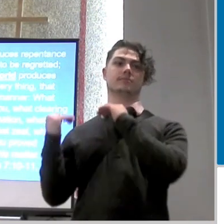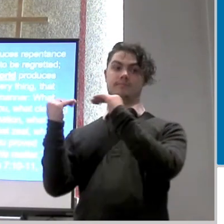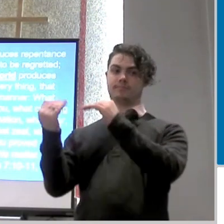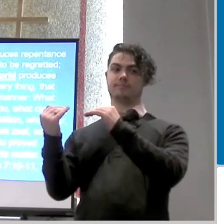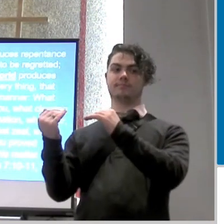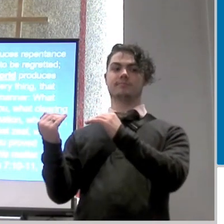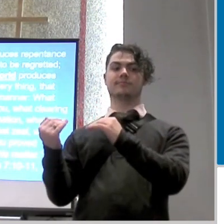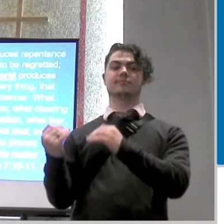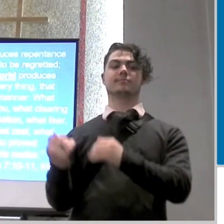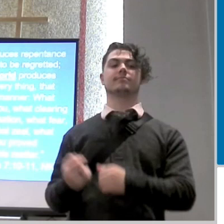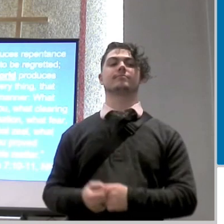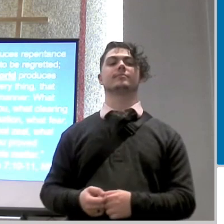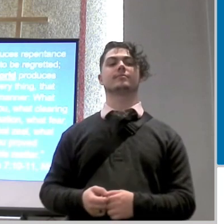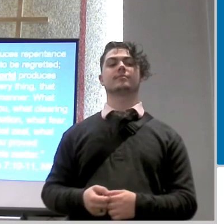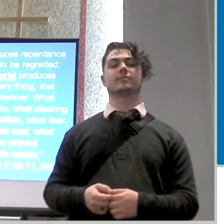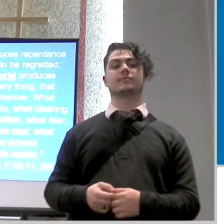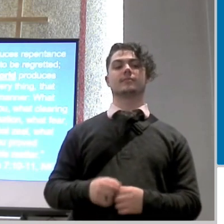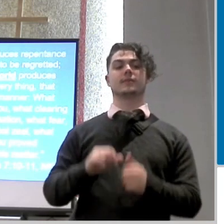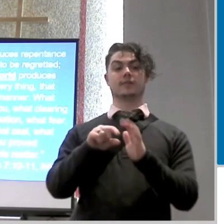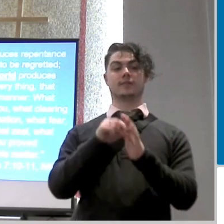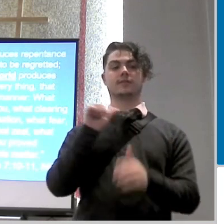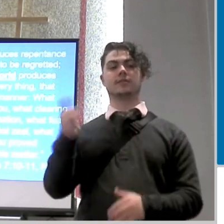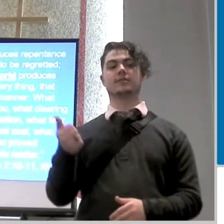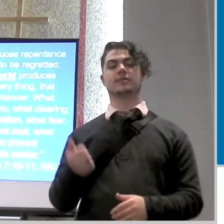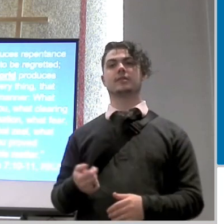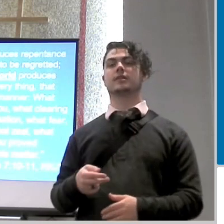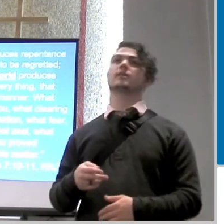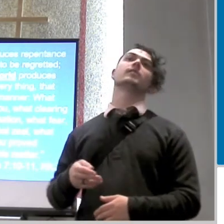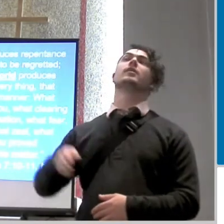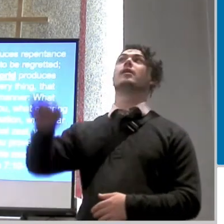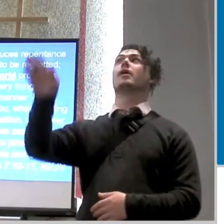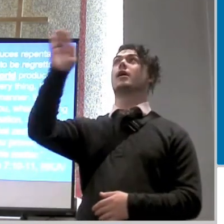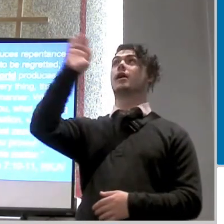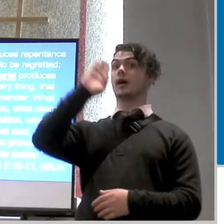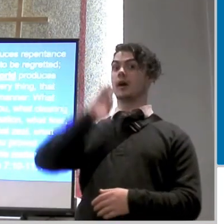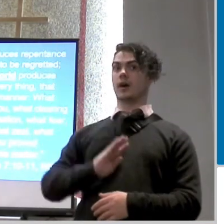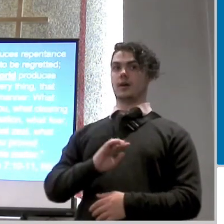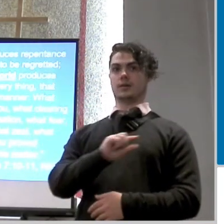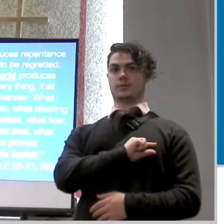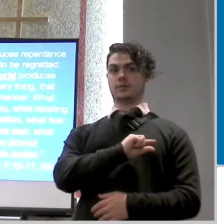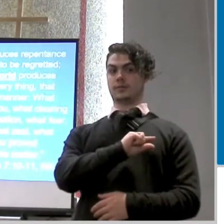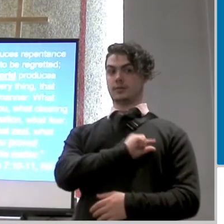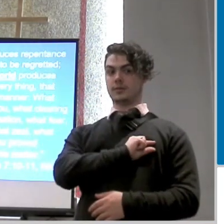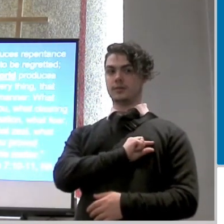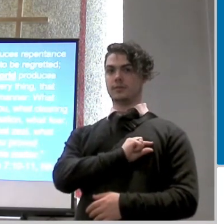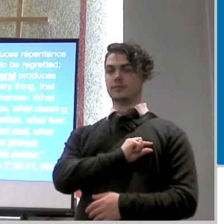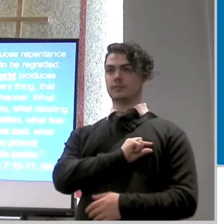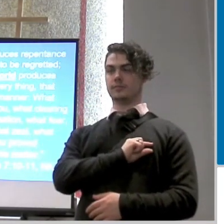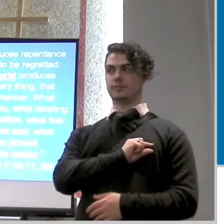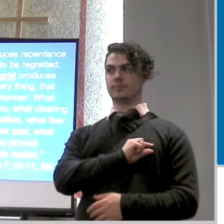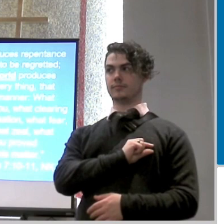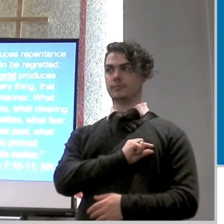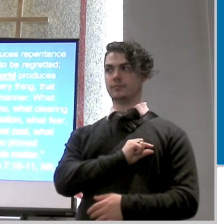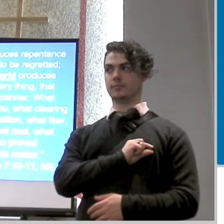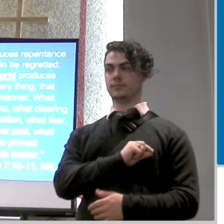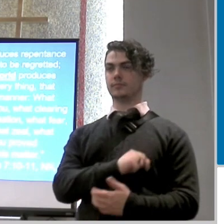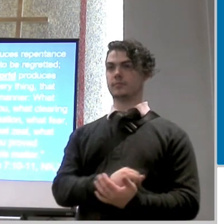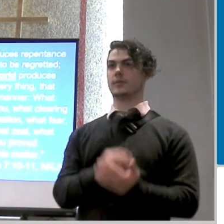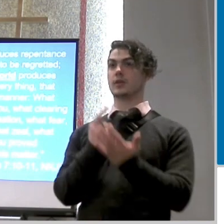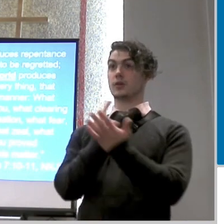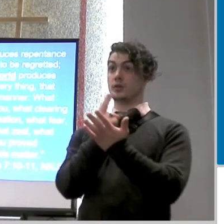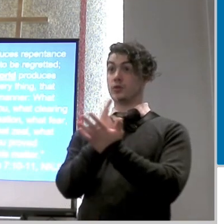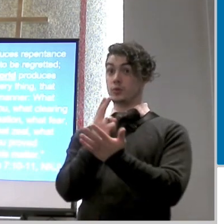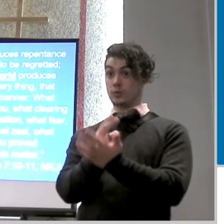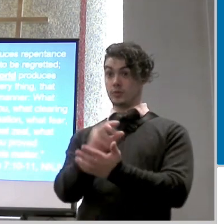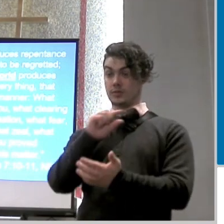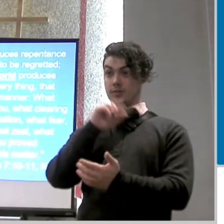10 for godly sorrow godly guilt allowing the mechanism that god has given